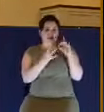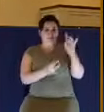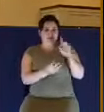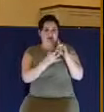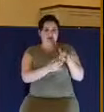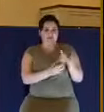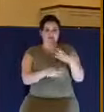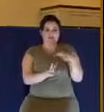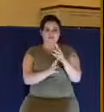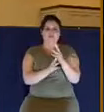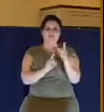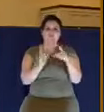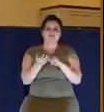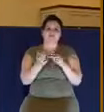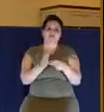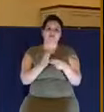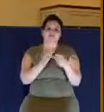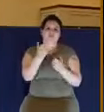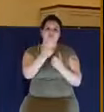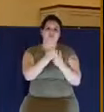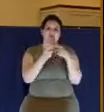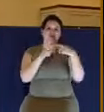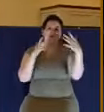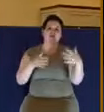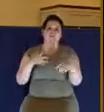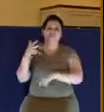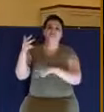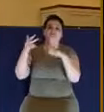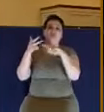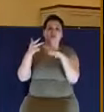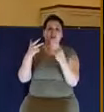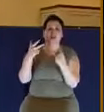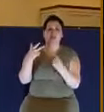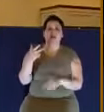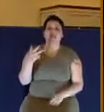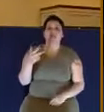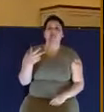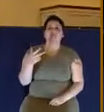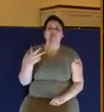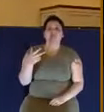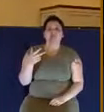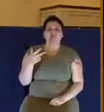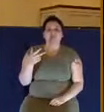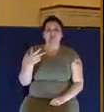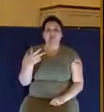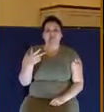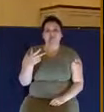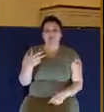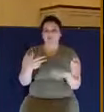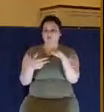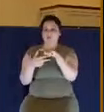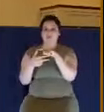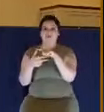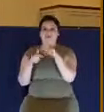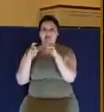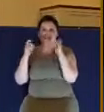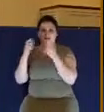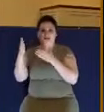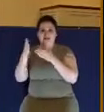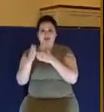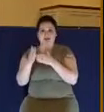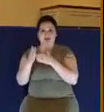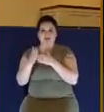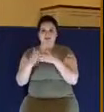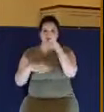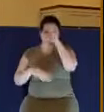of God. And then here's the third thing. When you take up the spirit, you sin against God's son. You